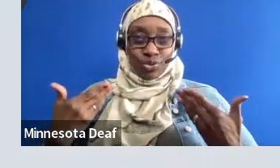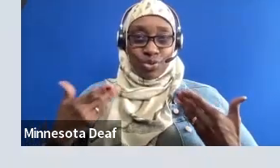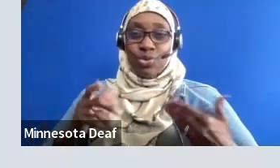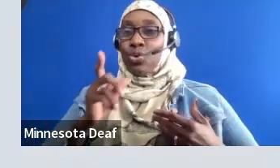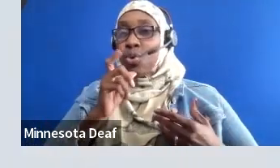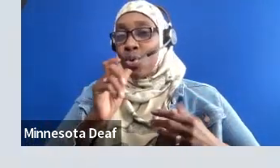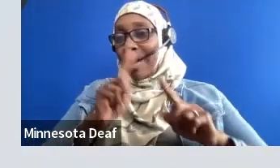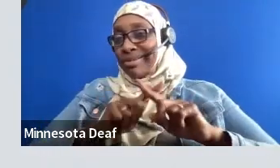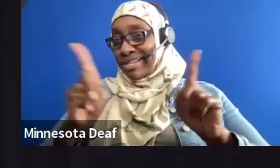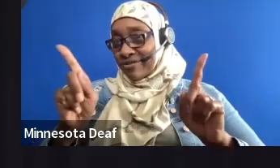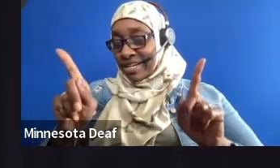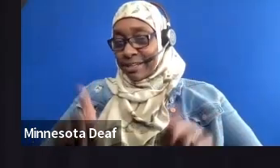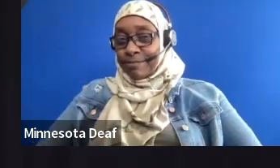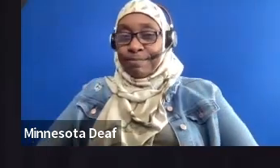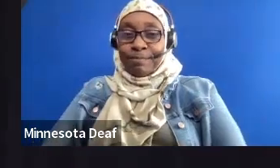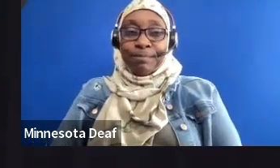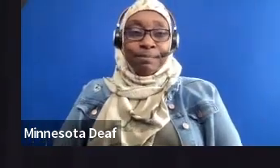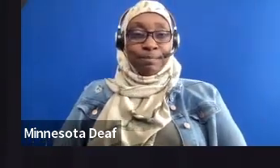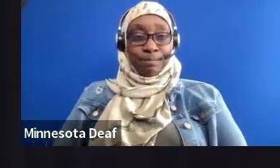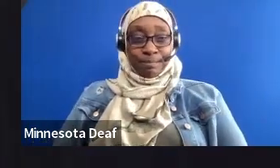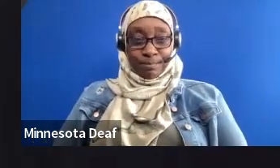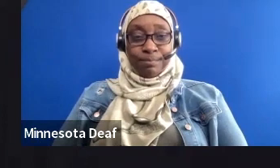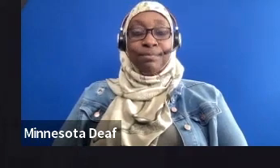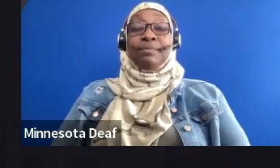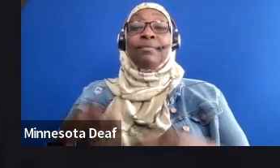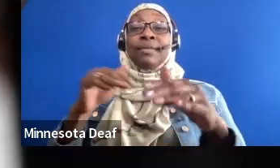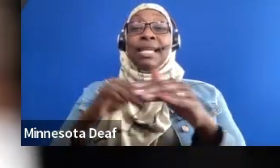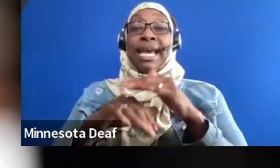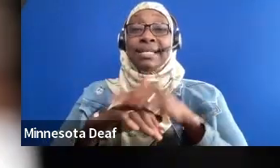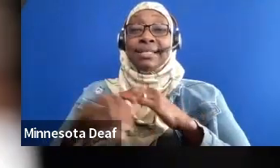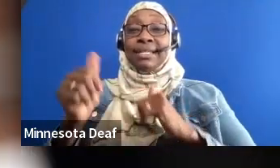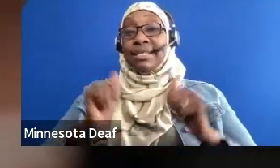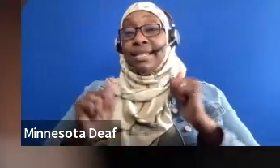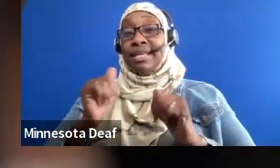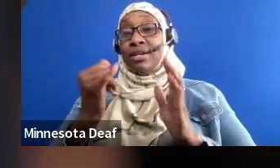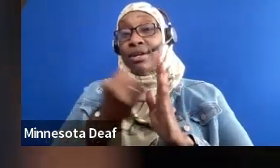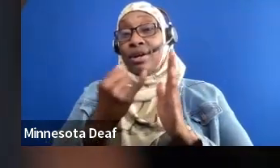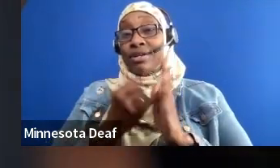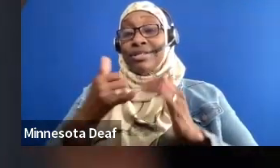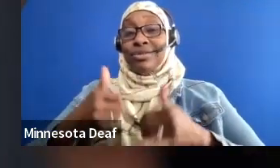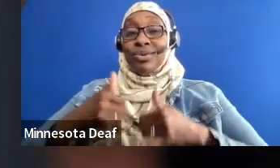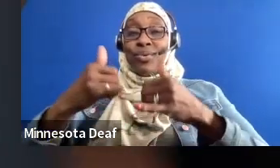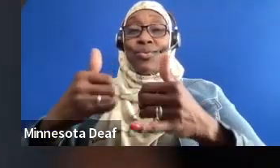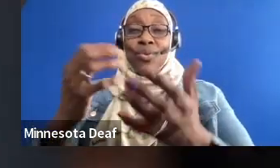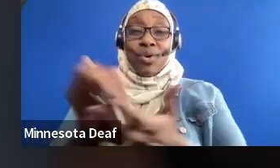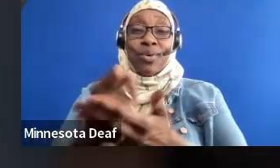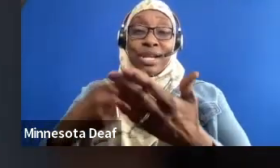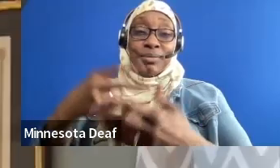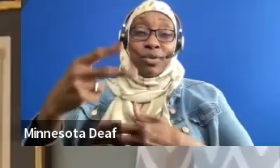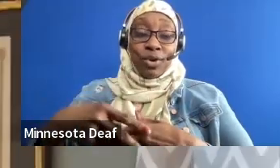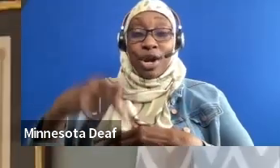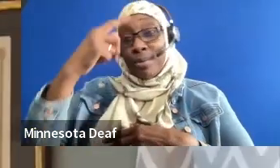Access to Theater Arts is an award-winning, inclusive theater program for teens and young adults whose purpose is to develop communication,